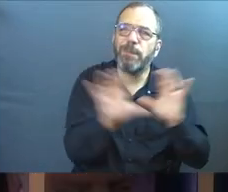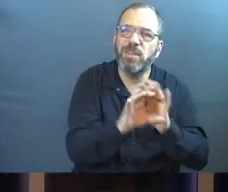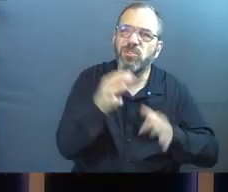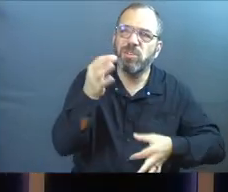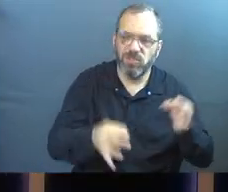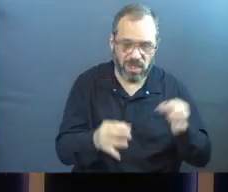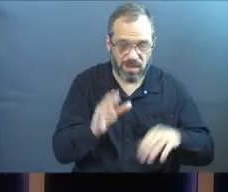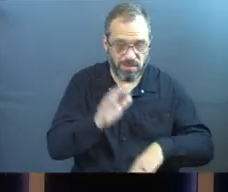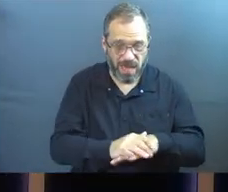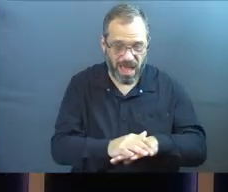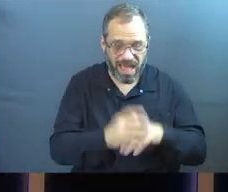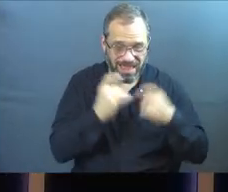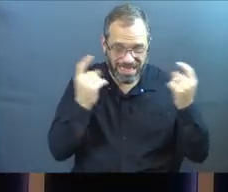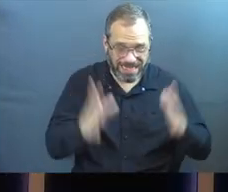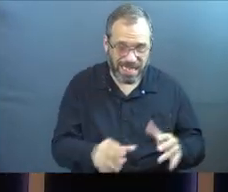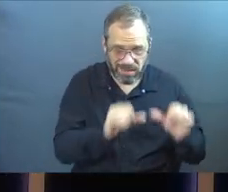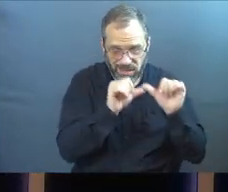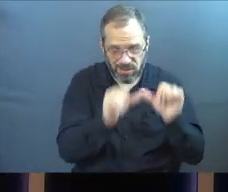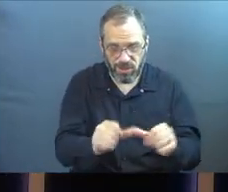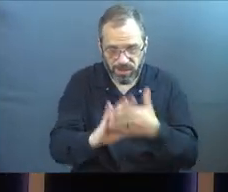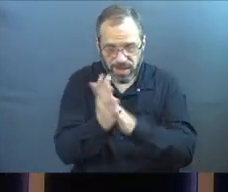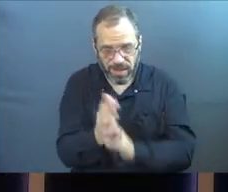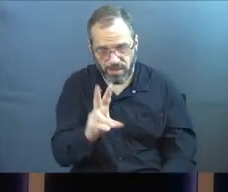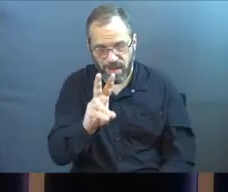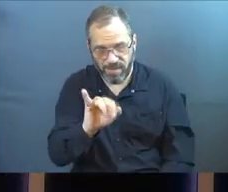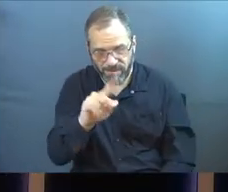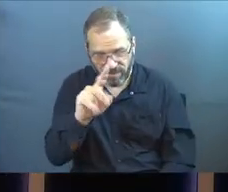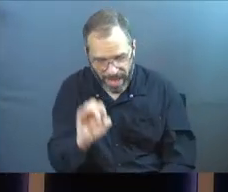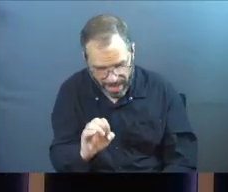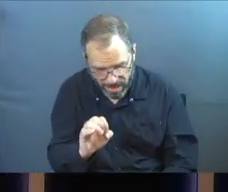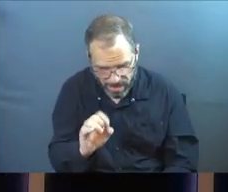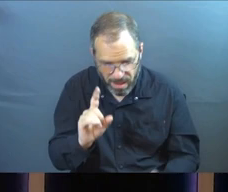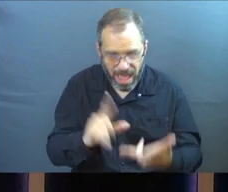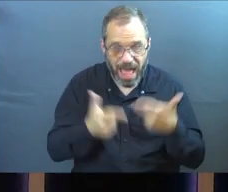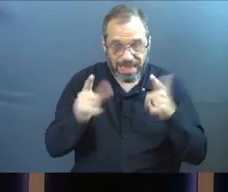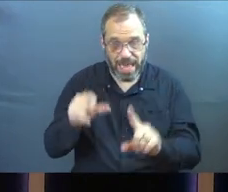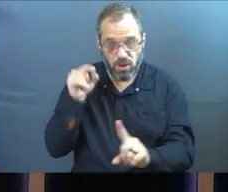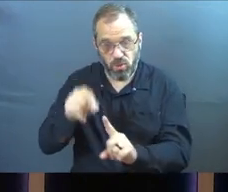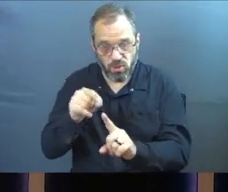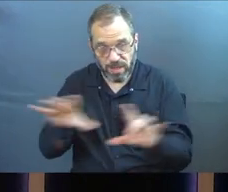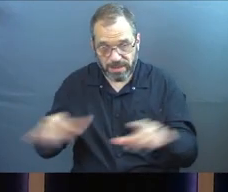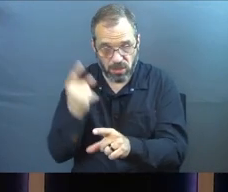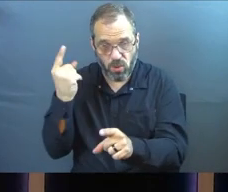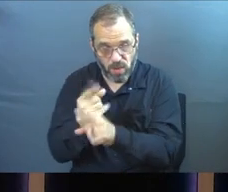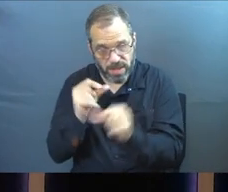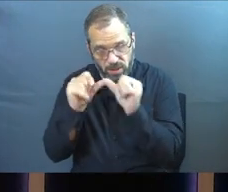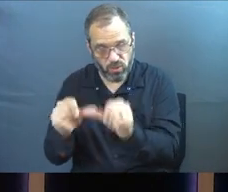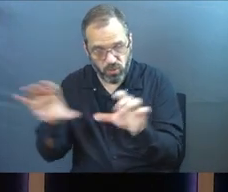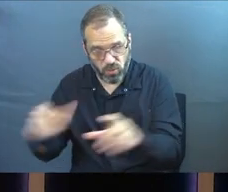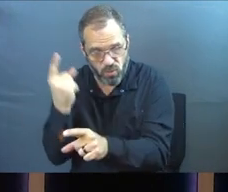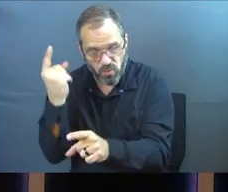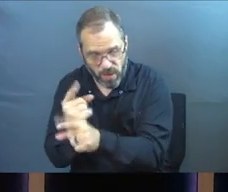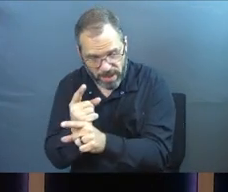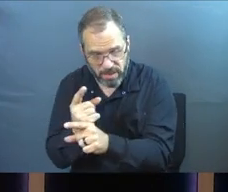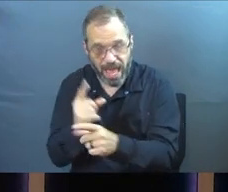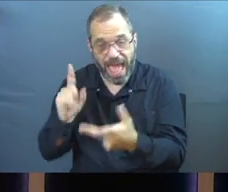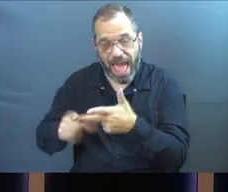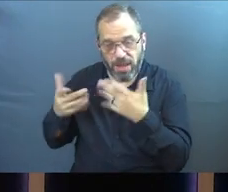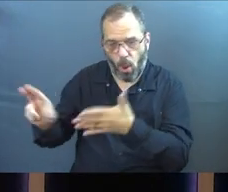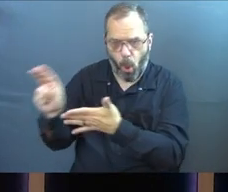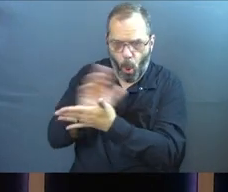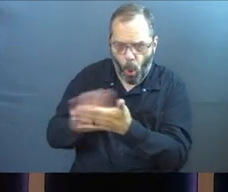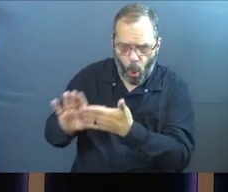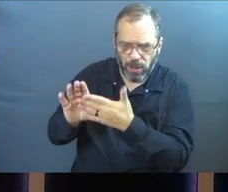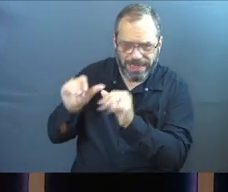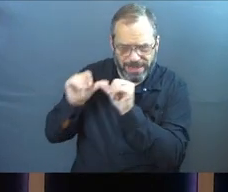Let the vile person continue to be vile. Let the one who does right continue to do right. And let the